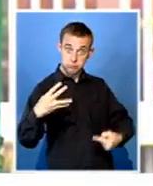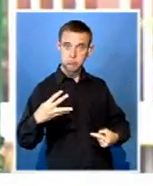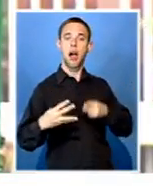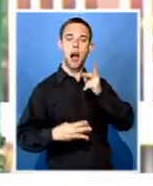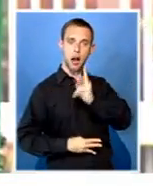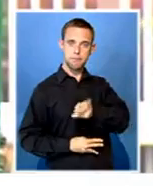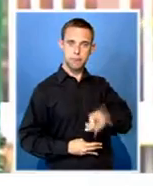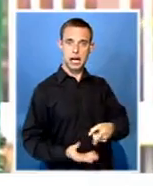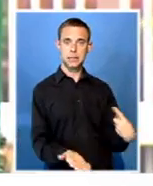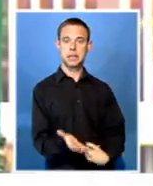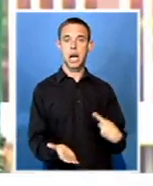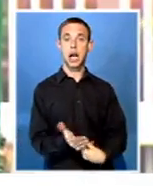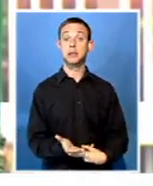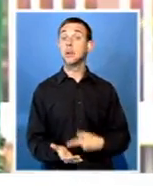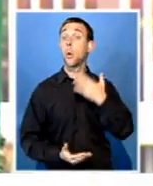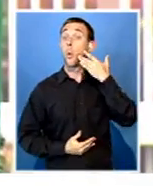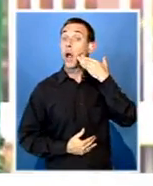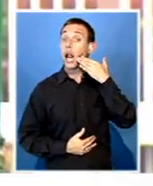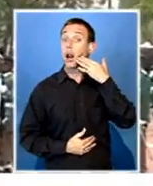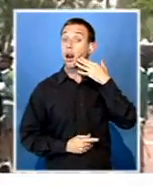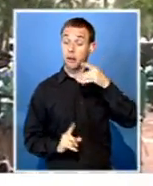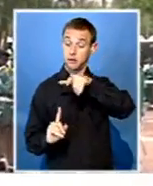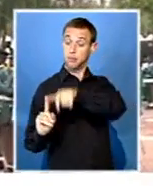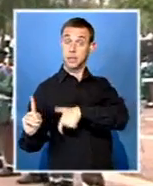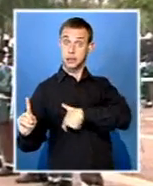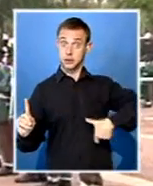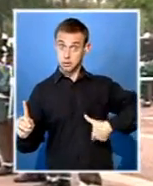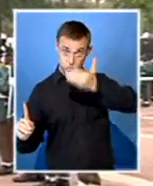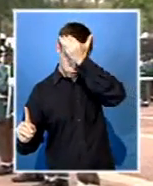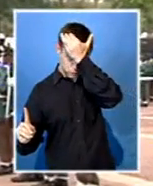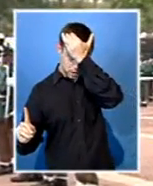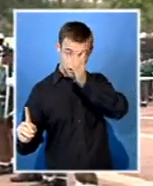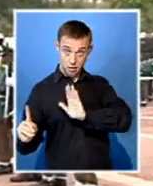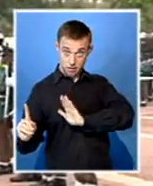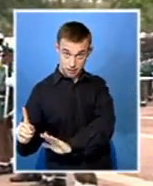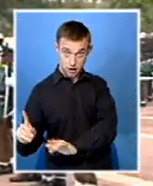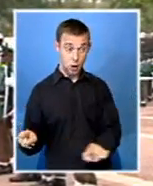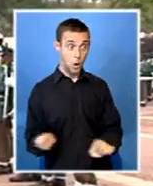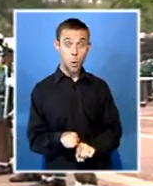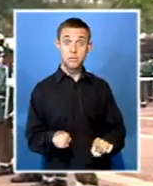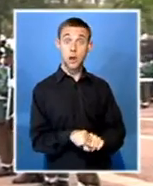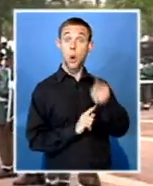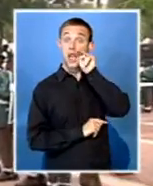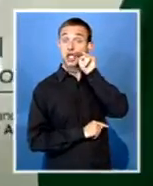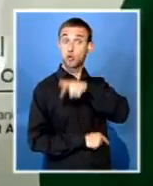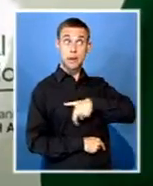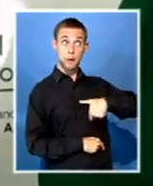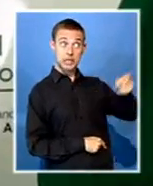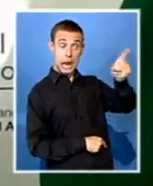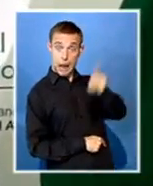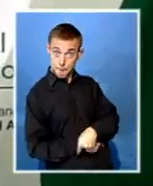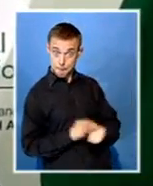Jacob Zuma and his Nigerian counterpart, Mahamadu Buhari, meet during the state visit later this year.